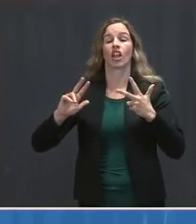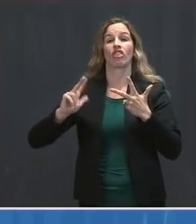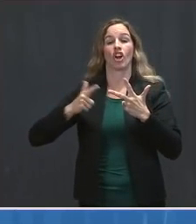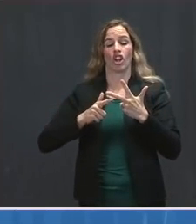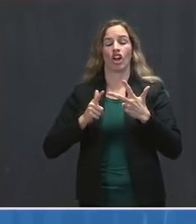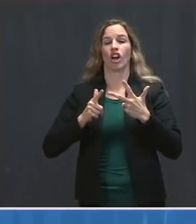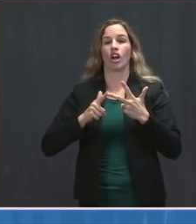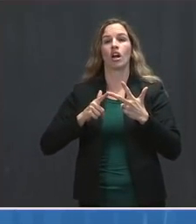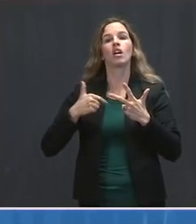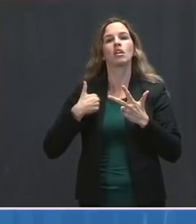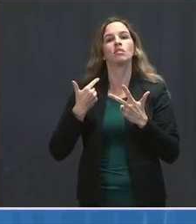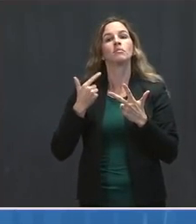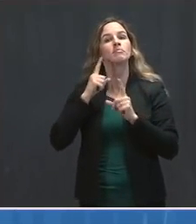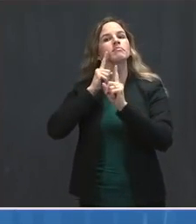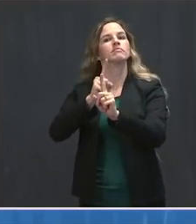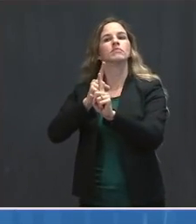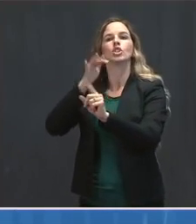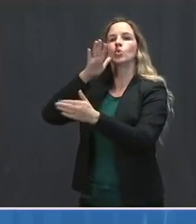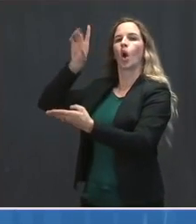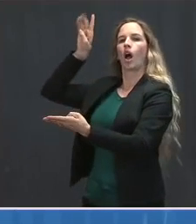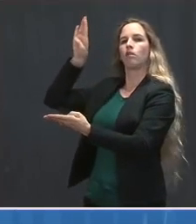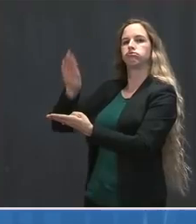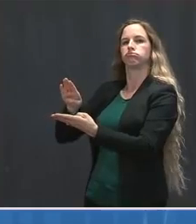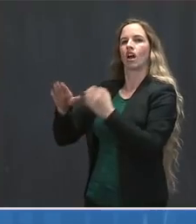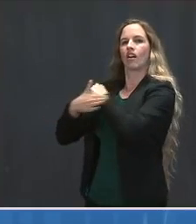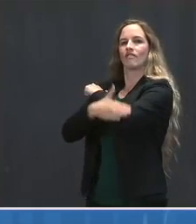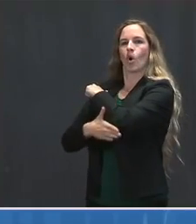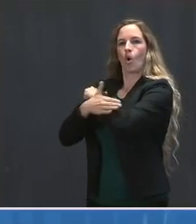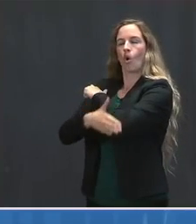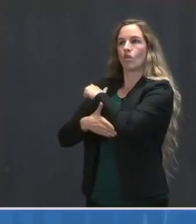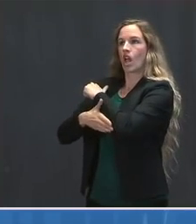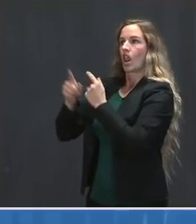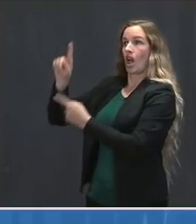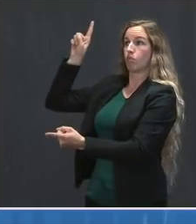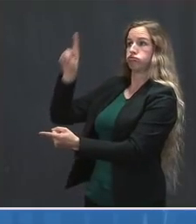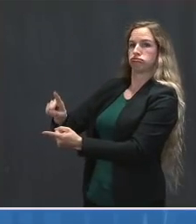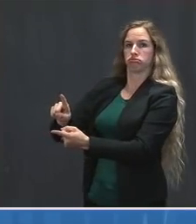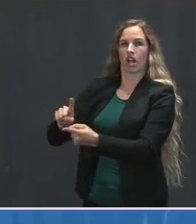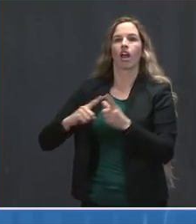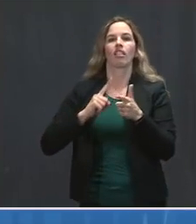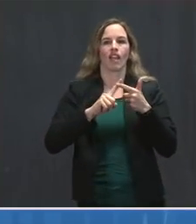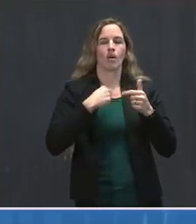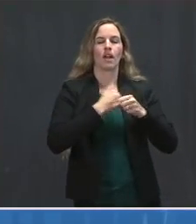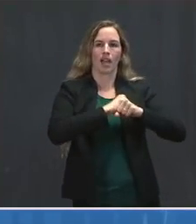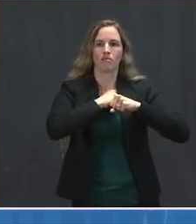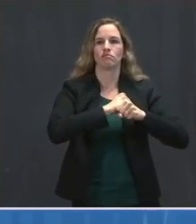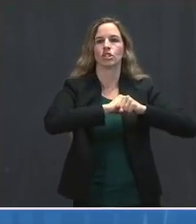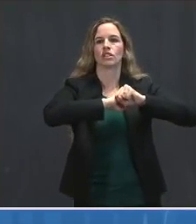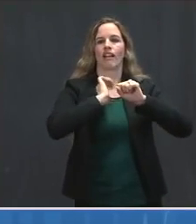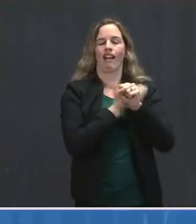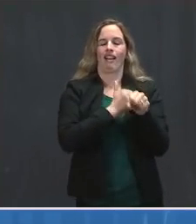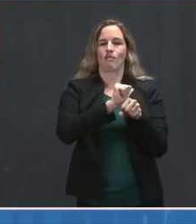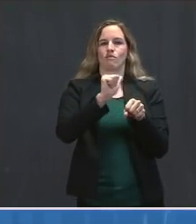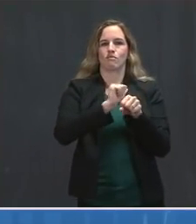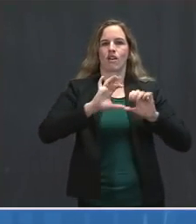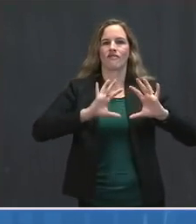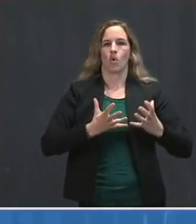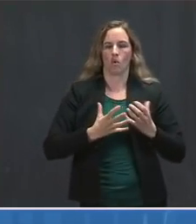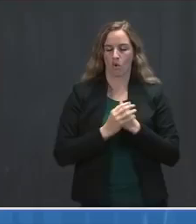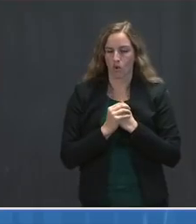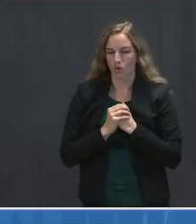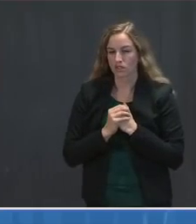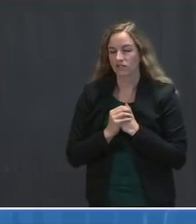supplies that we need to protect our workforce and fight pandemics. Before we get to that,